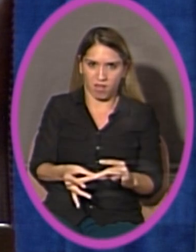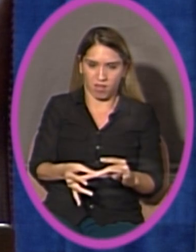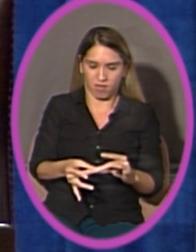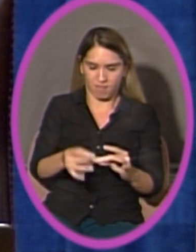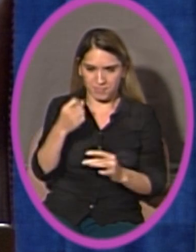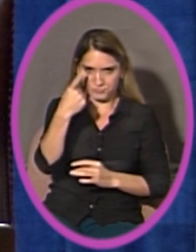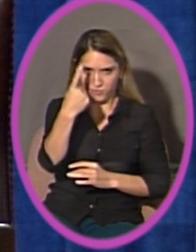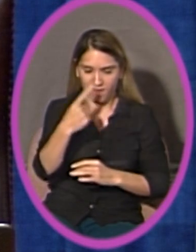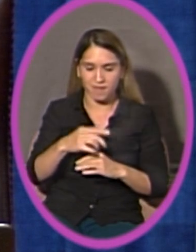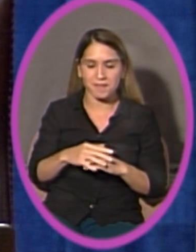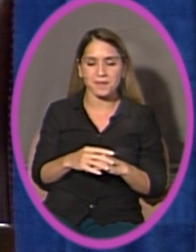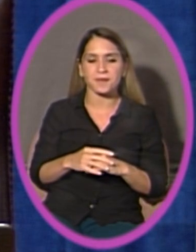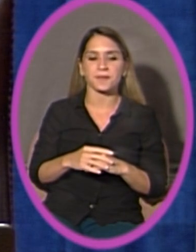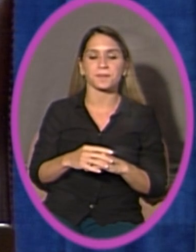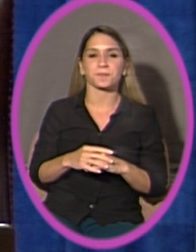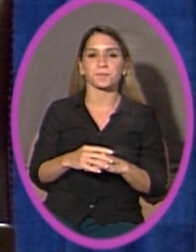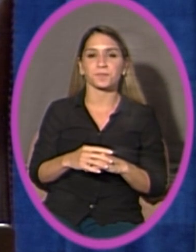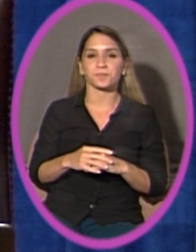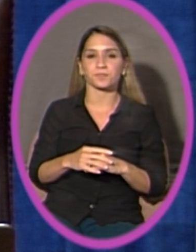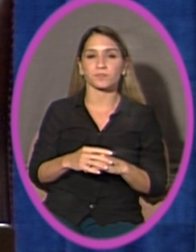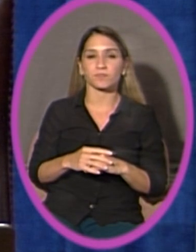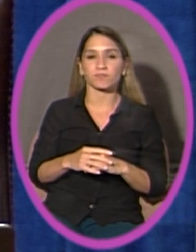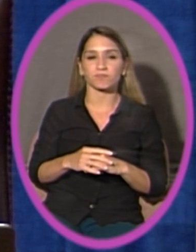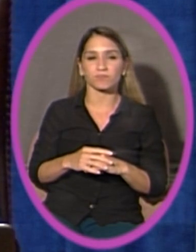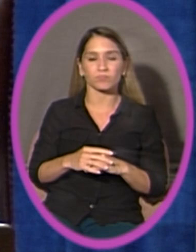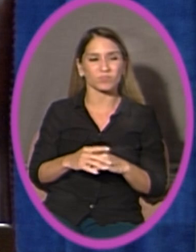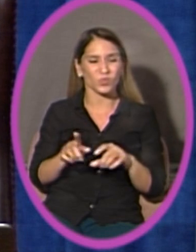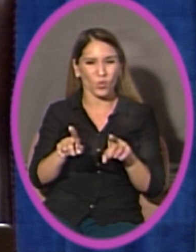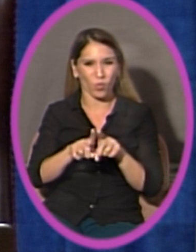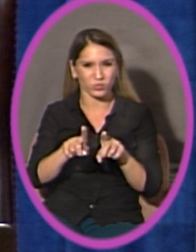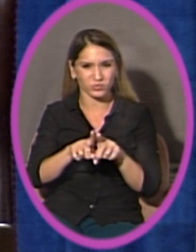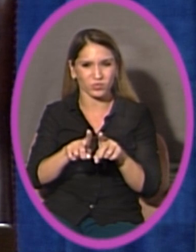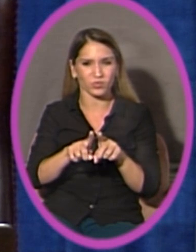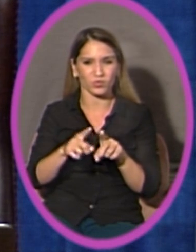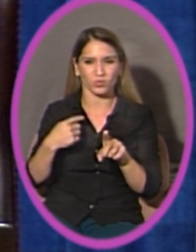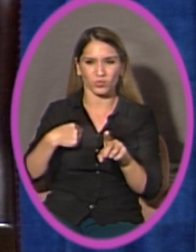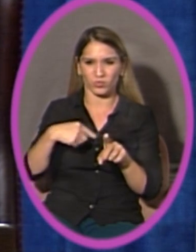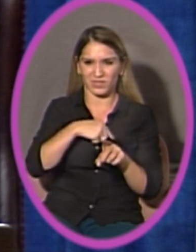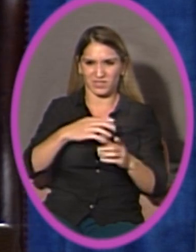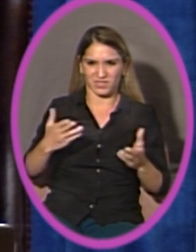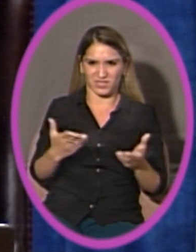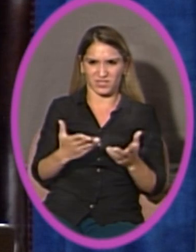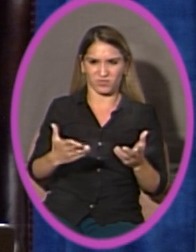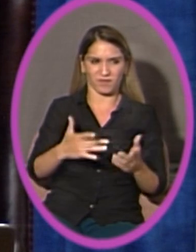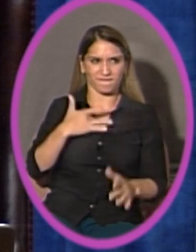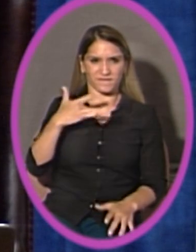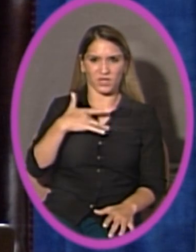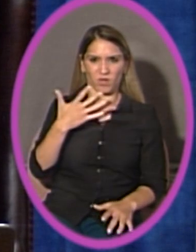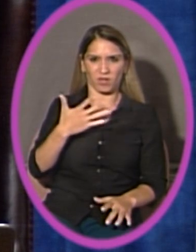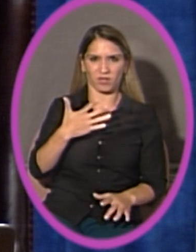having said that, it puts all of us in a very difficult position.